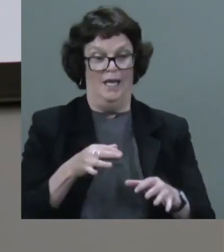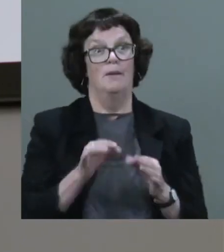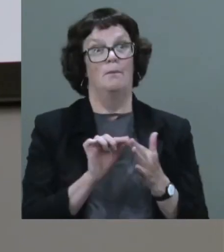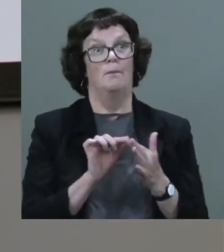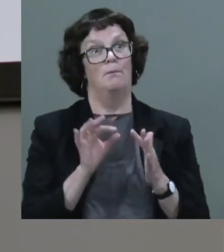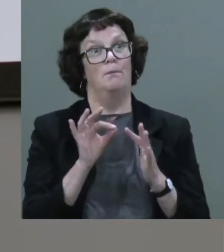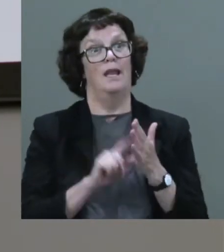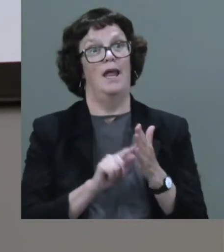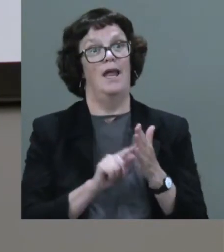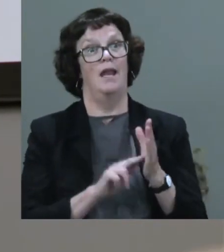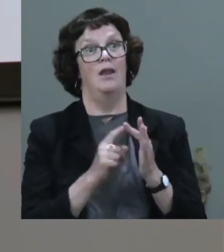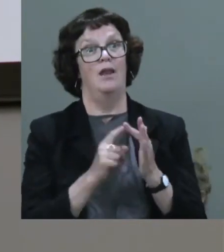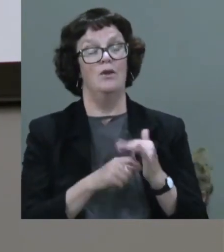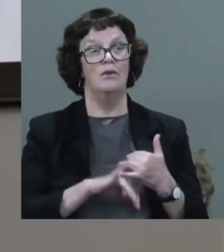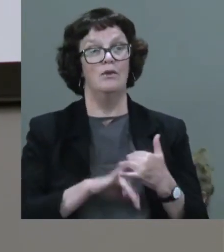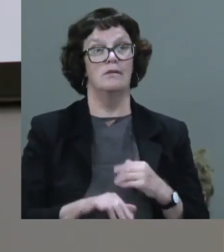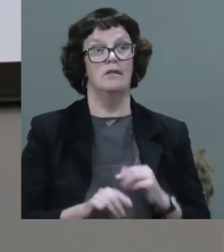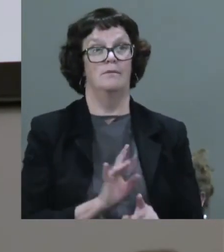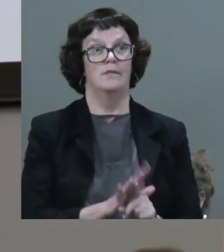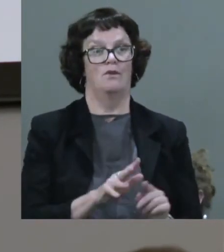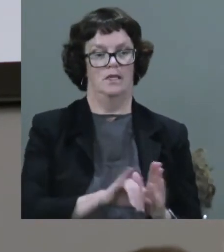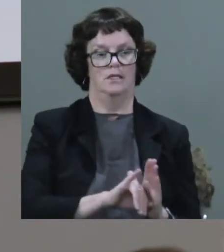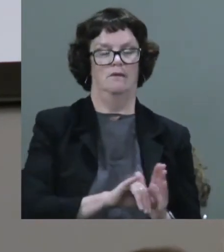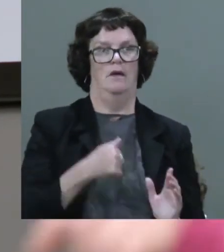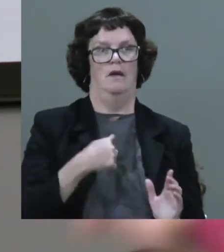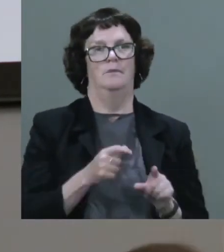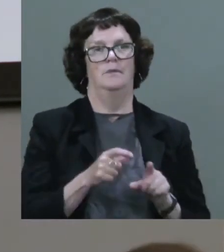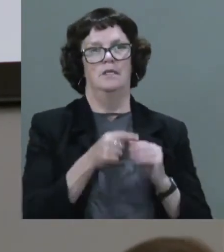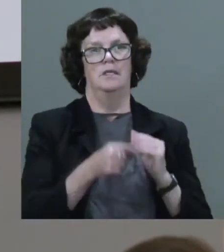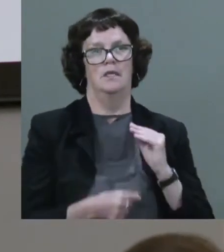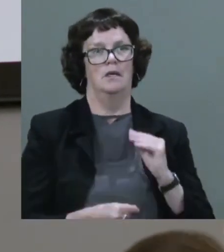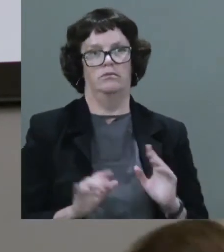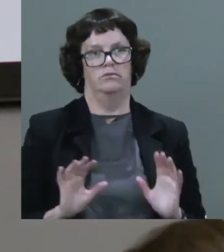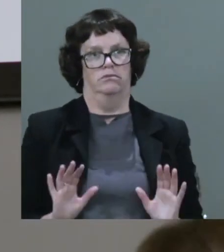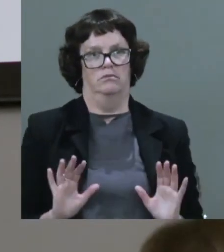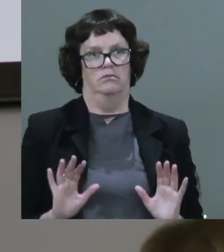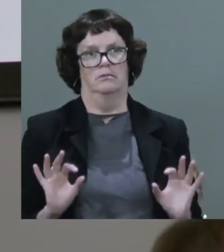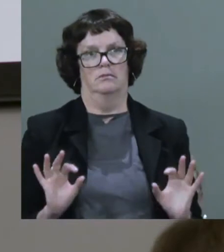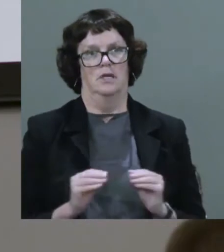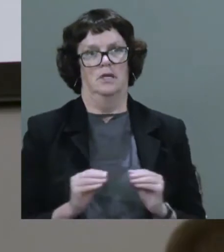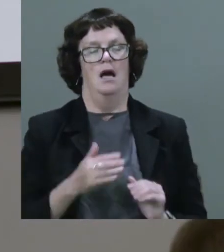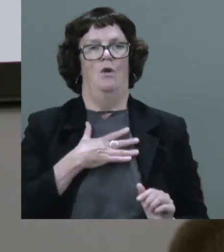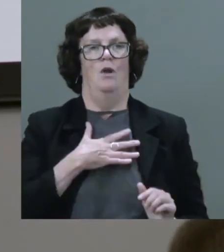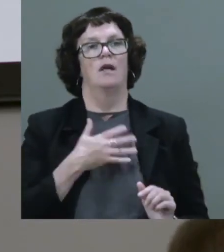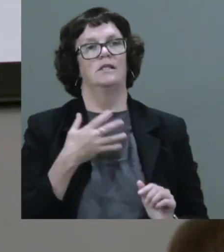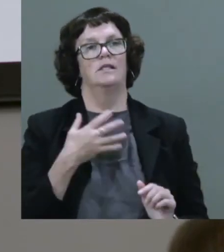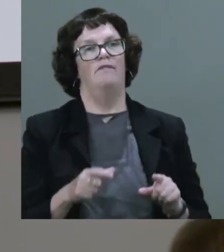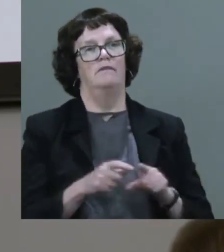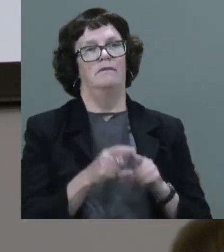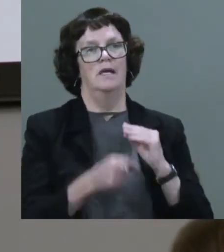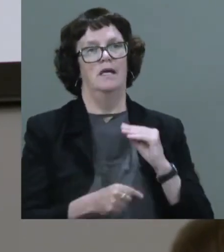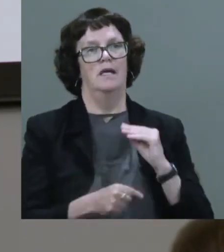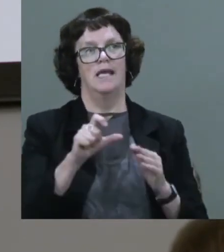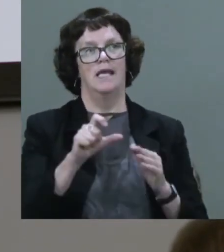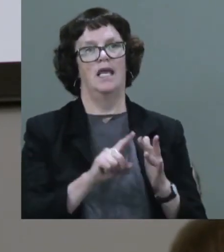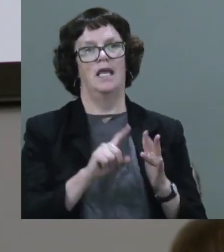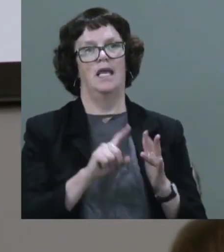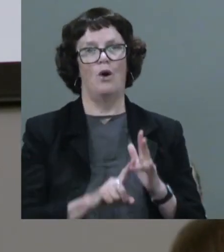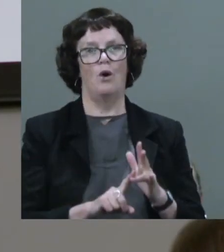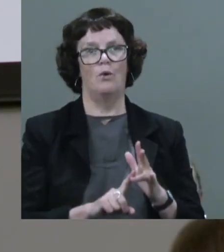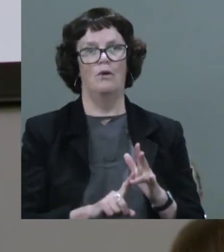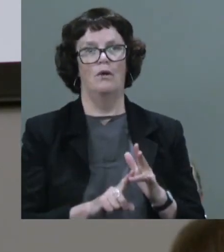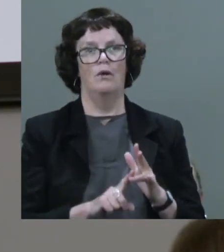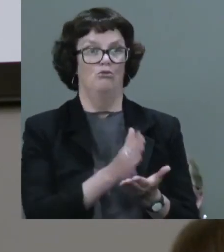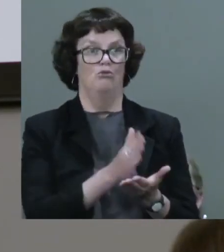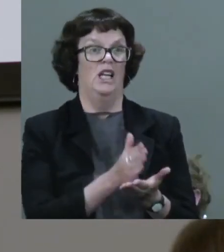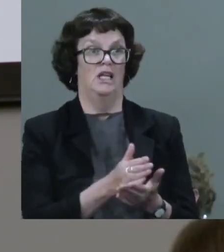identify as disabled people. I would have liked us to have a disabled CEO, to be quite frank.